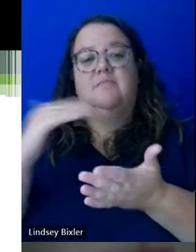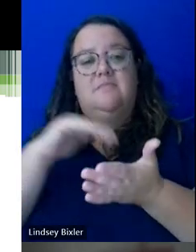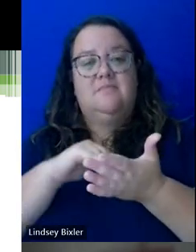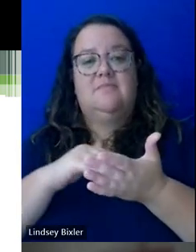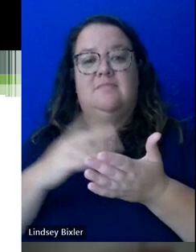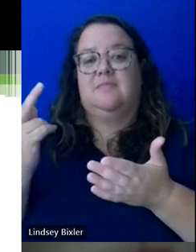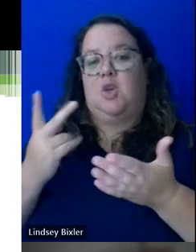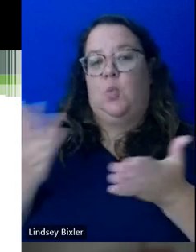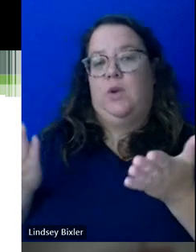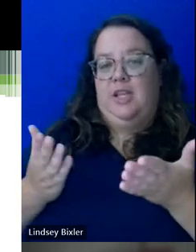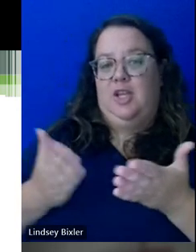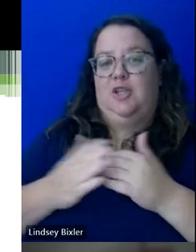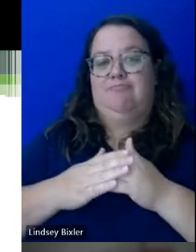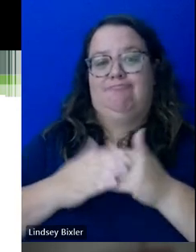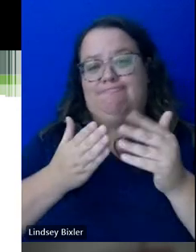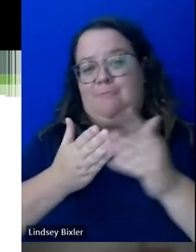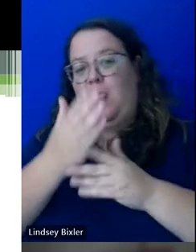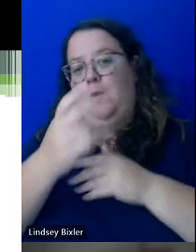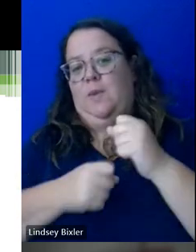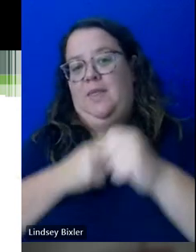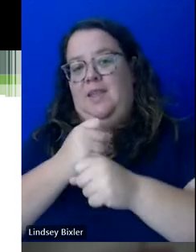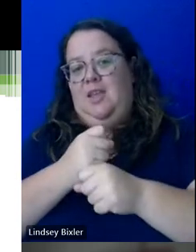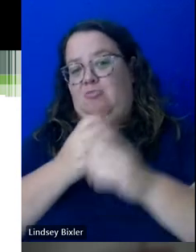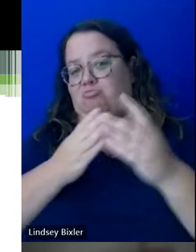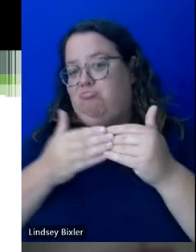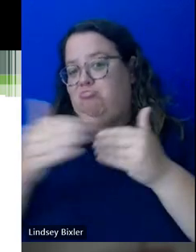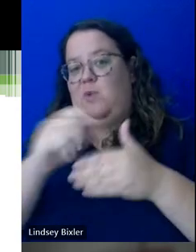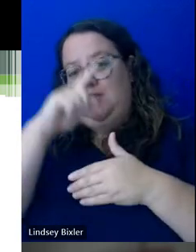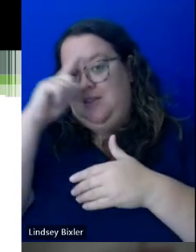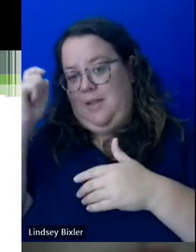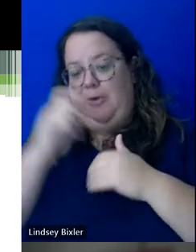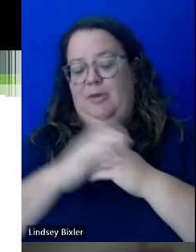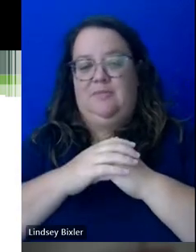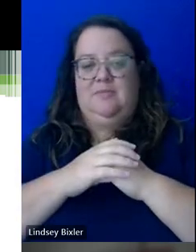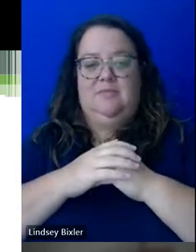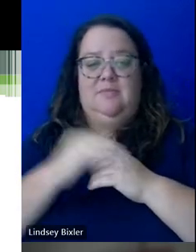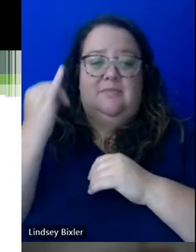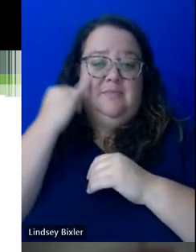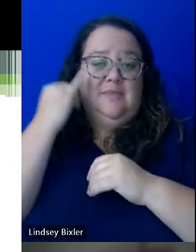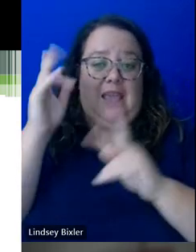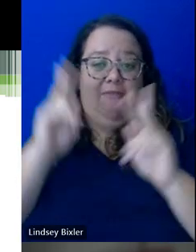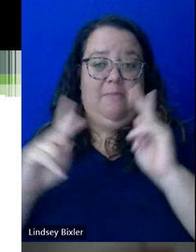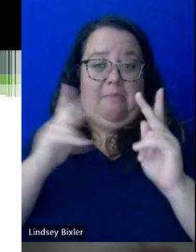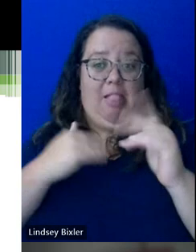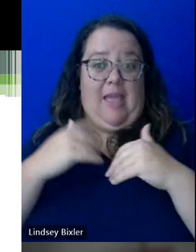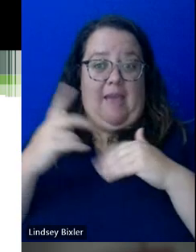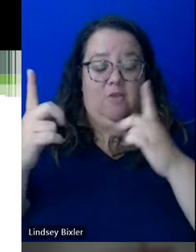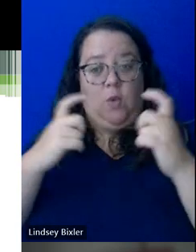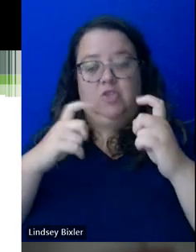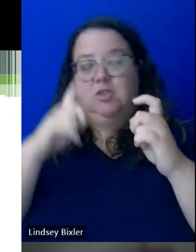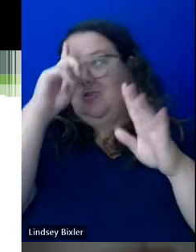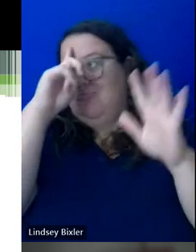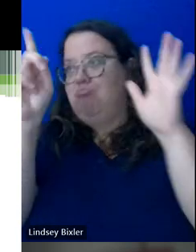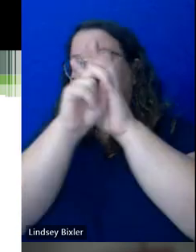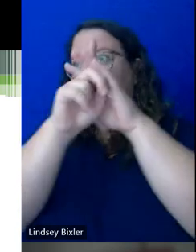here all year round for the of the summer. So, if folks have questions, things that come to mind